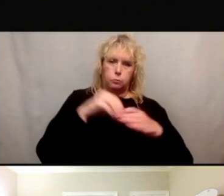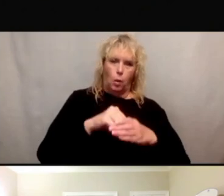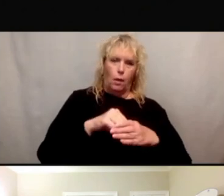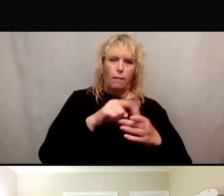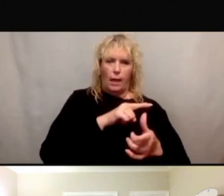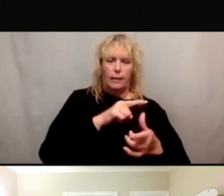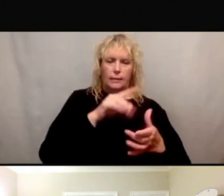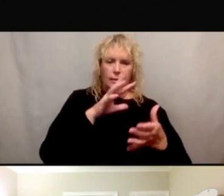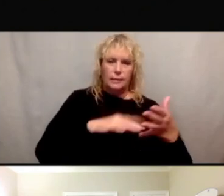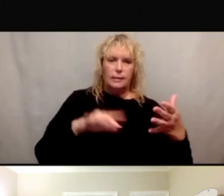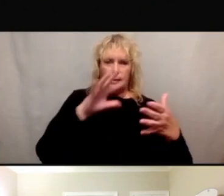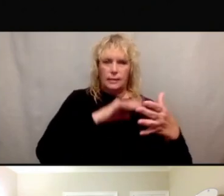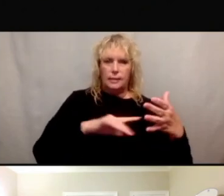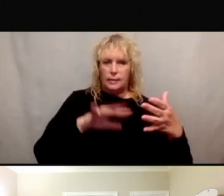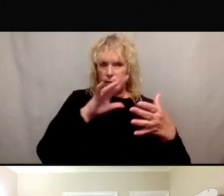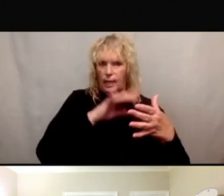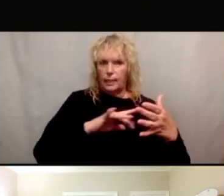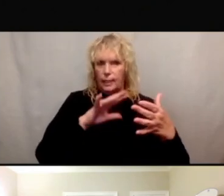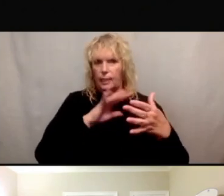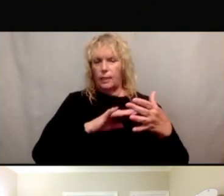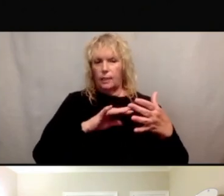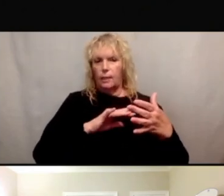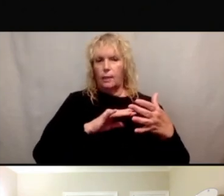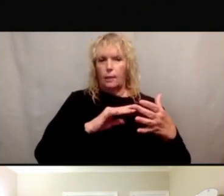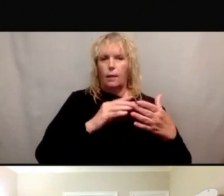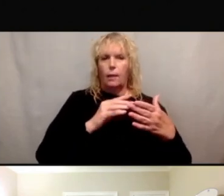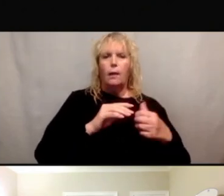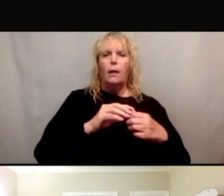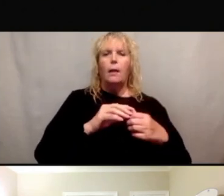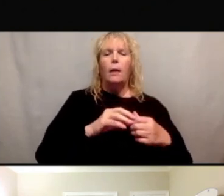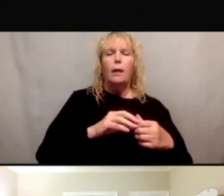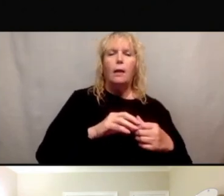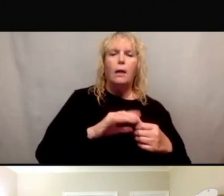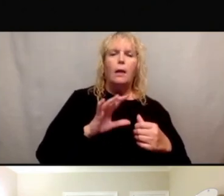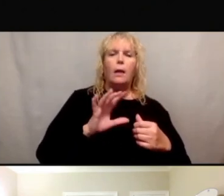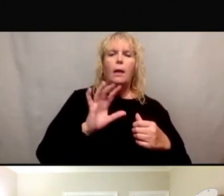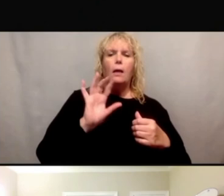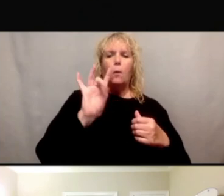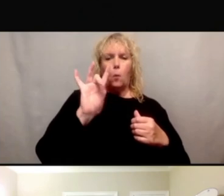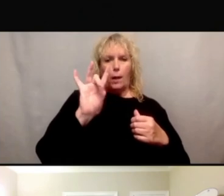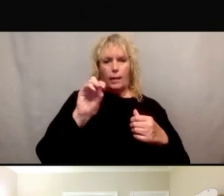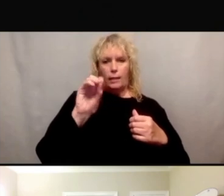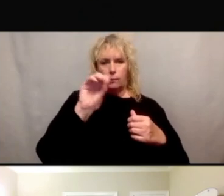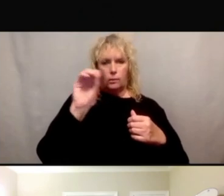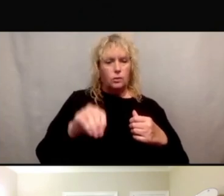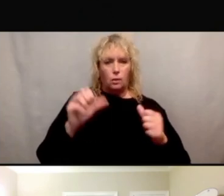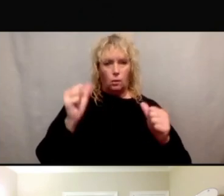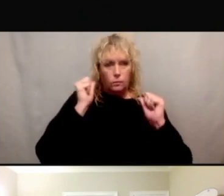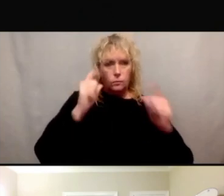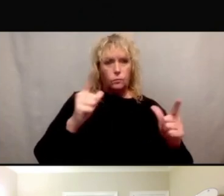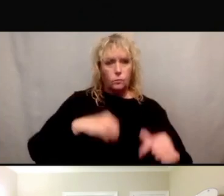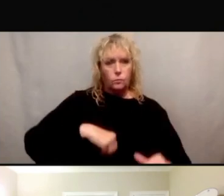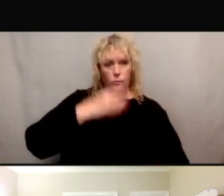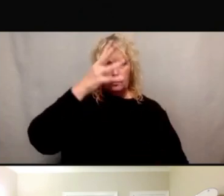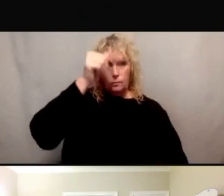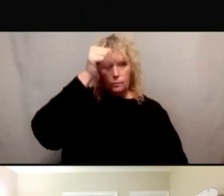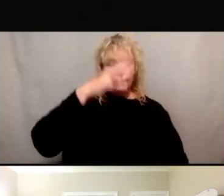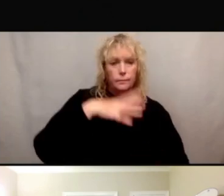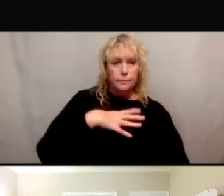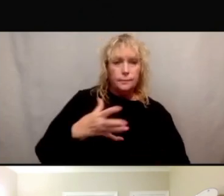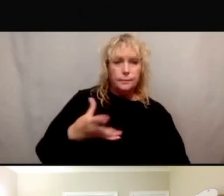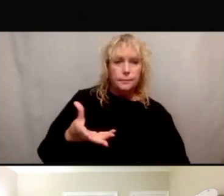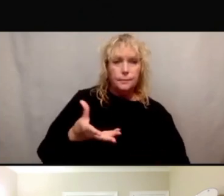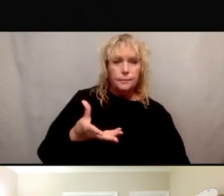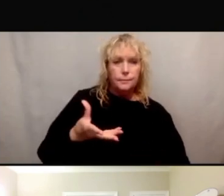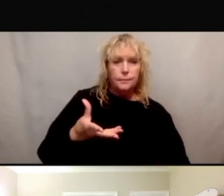it went to the market for treatment for prostate cancer. Over 80% were Caucasian males. And you know, on the flip side, if you look